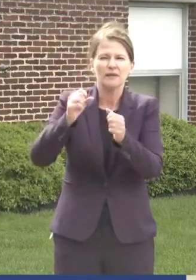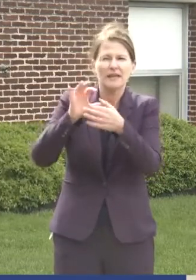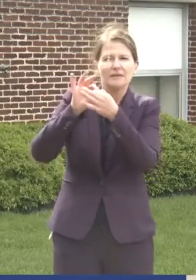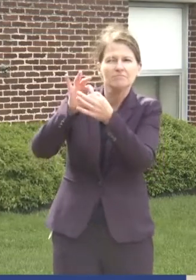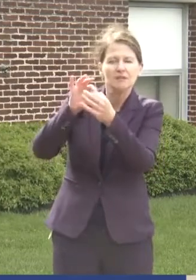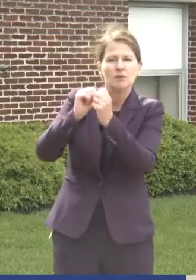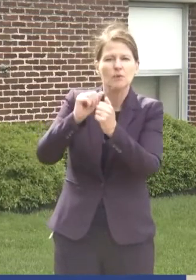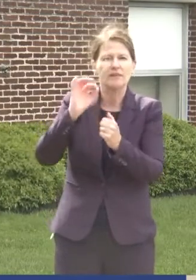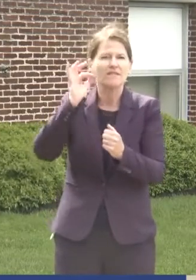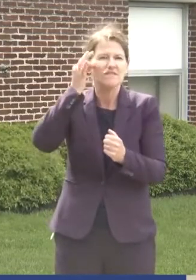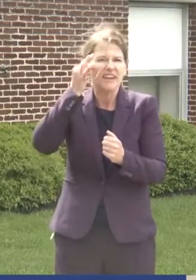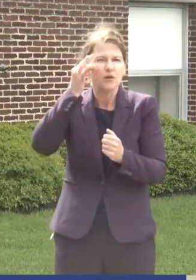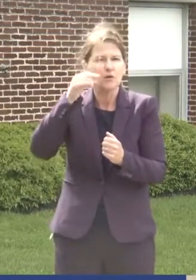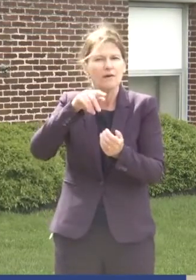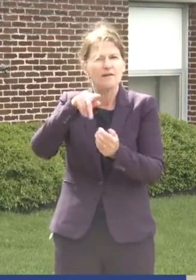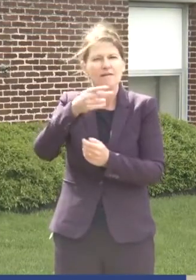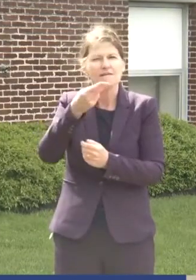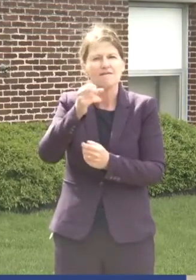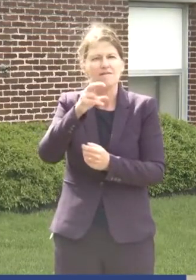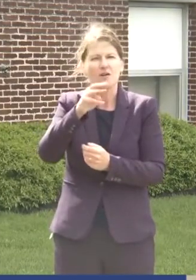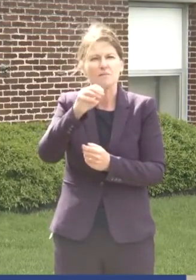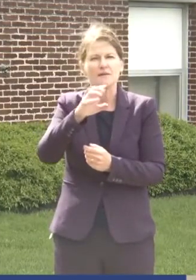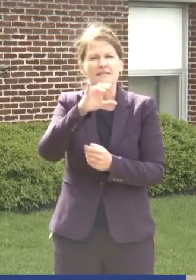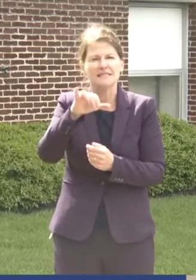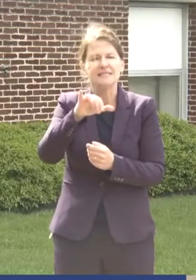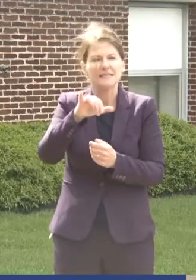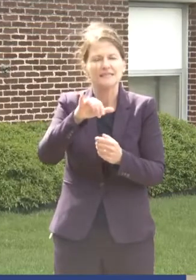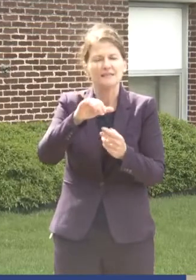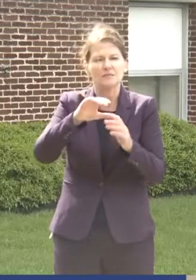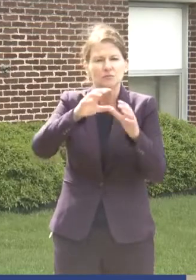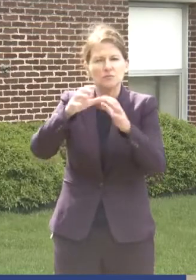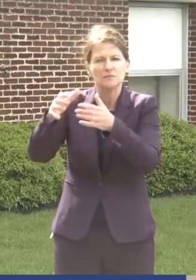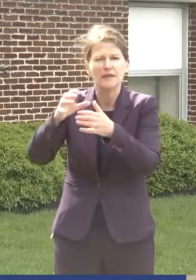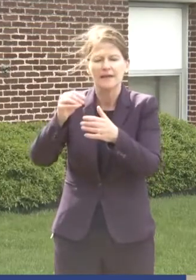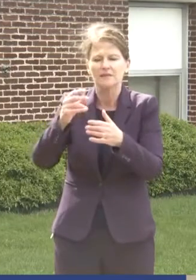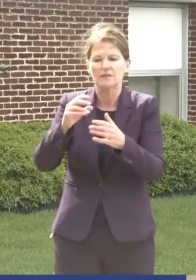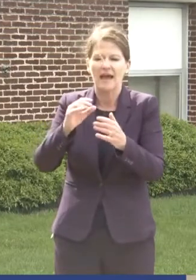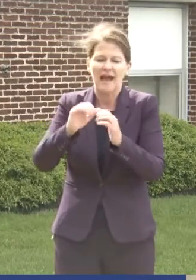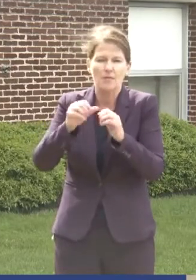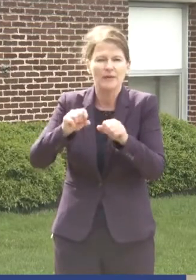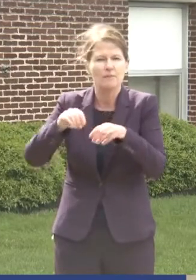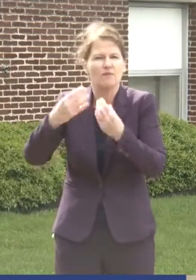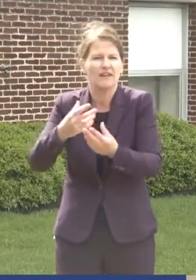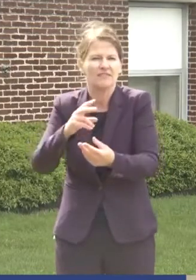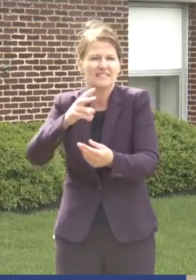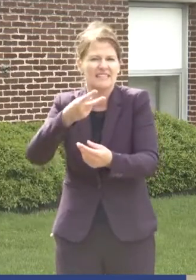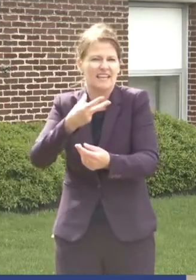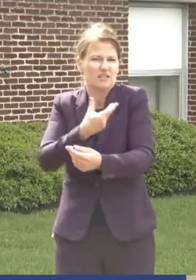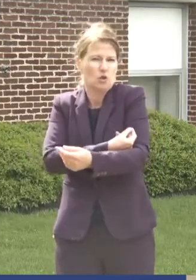pharmacy partners to help with this regard in terms of the second dose. So we haven't